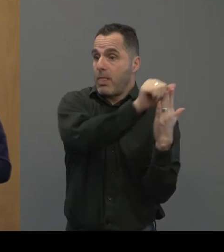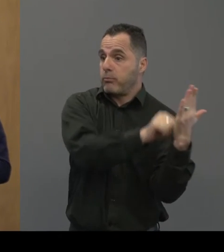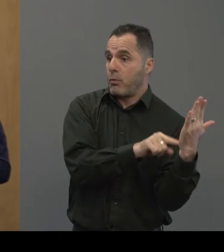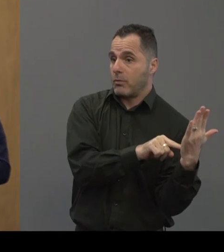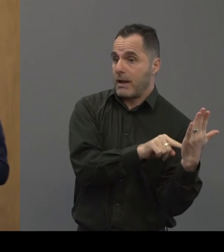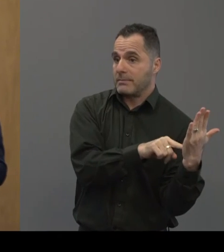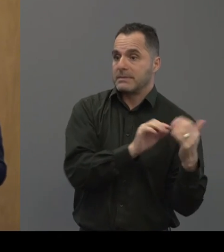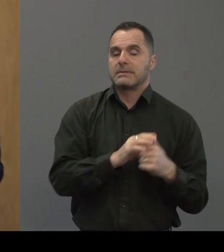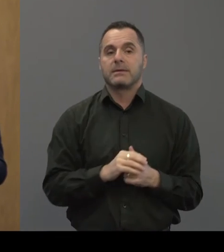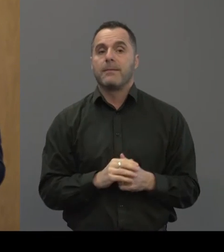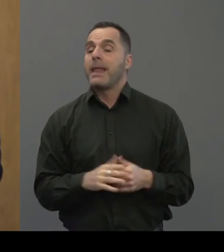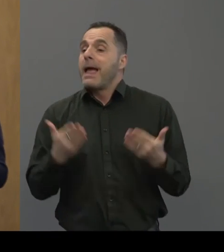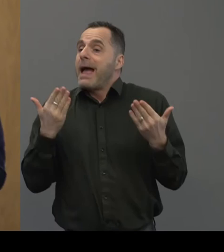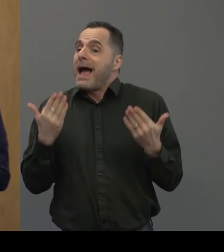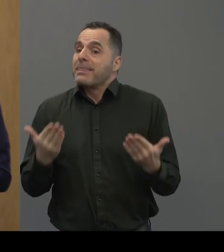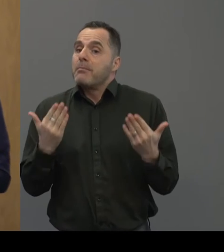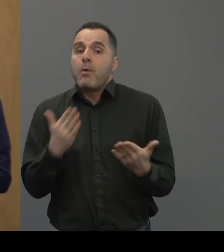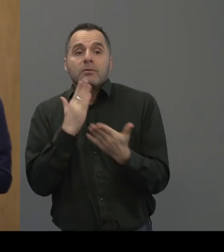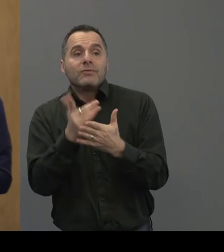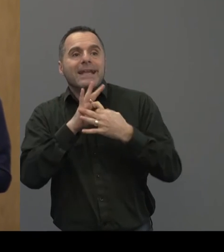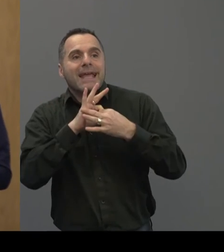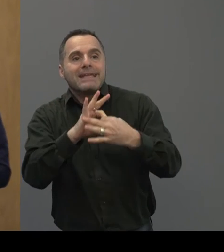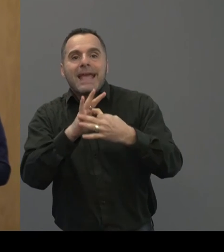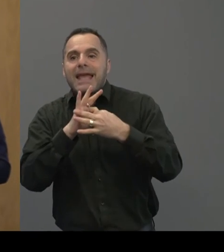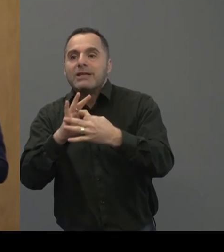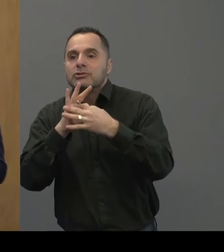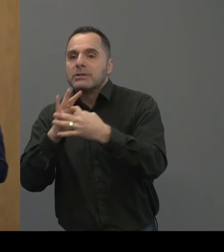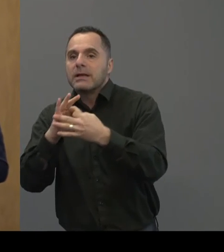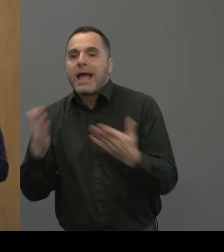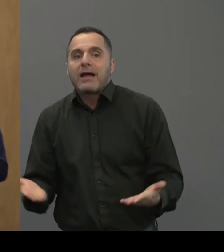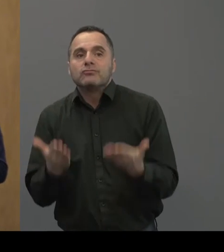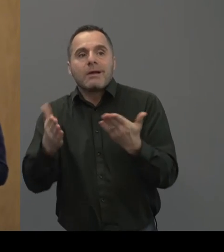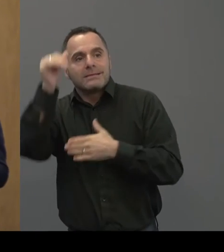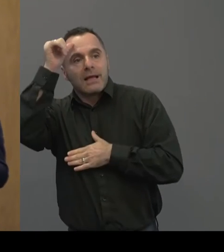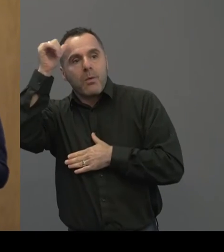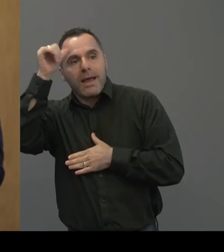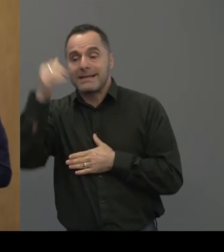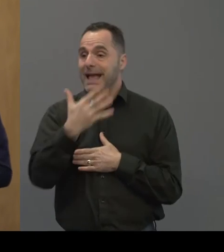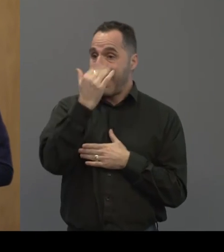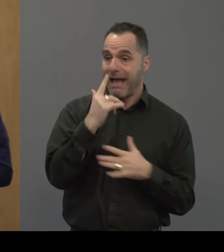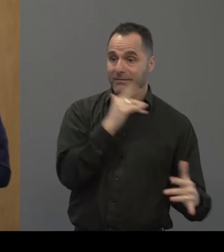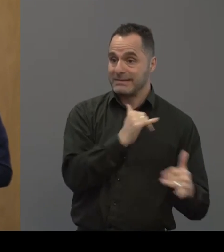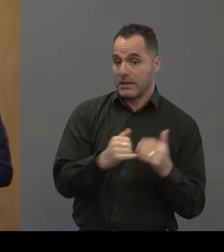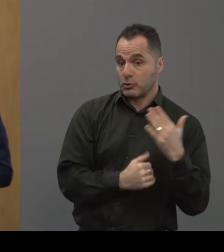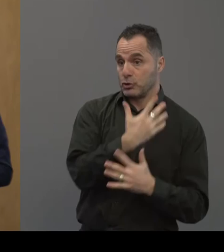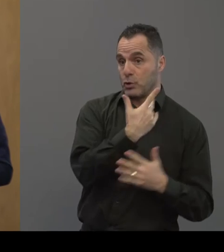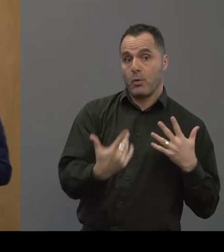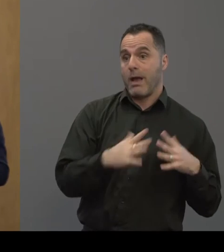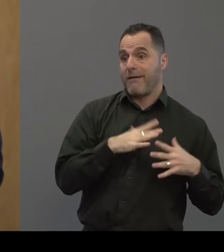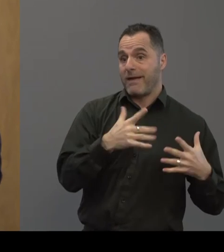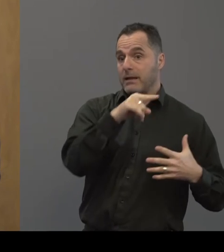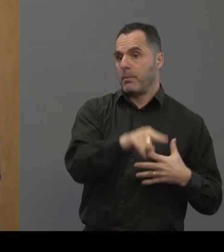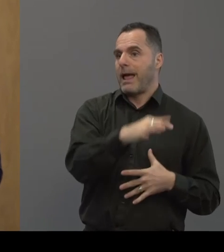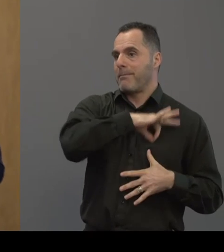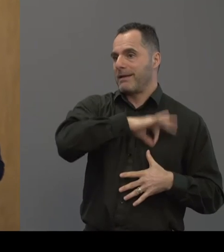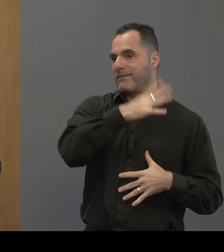of intervention. So at the moment it's really just engaging and raising awareness that it's, that it's available and the, the potential benefits that could bring.